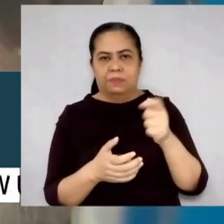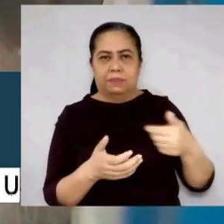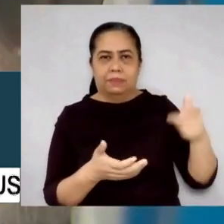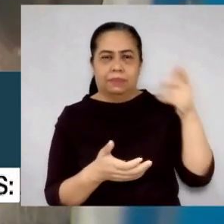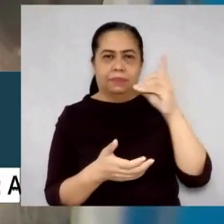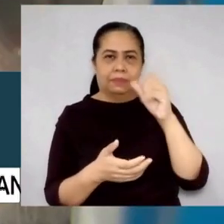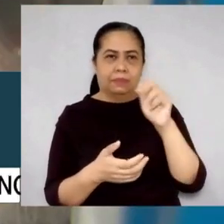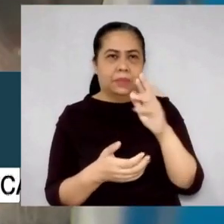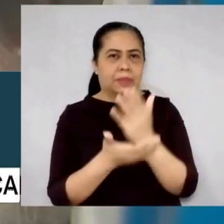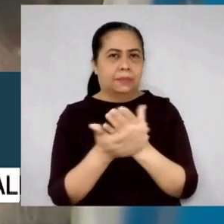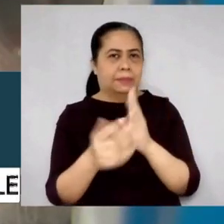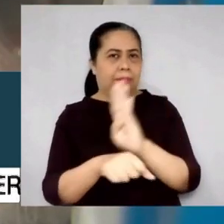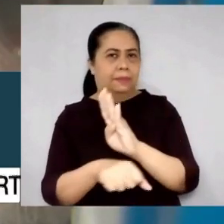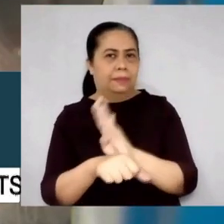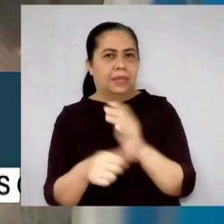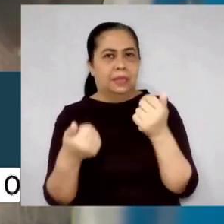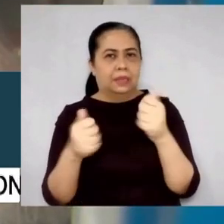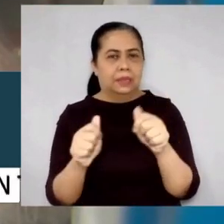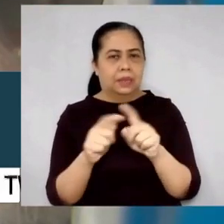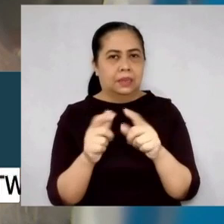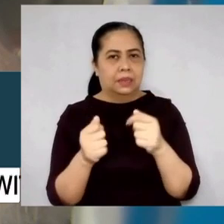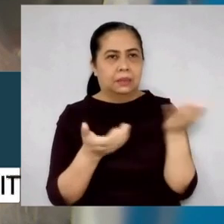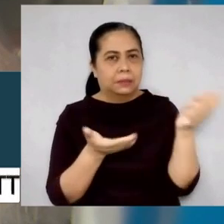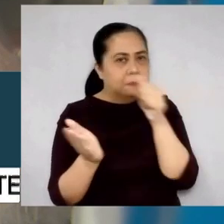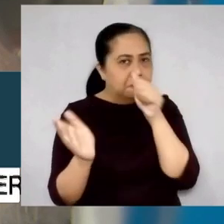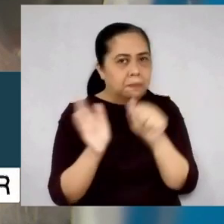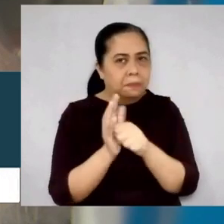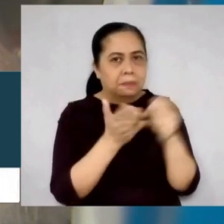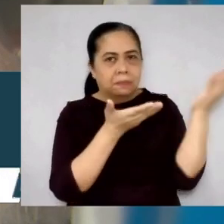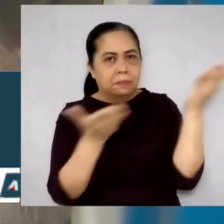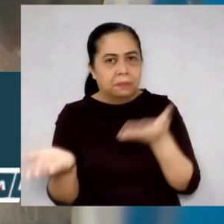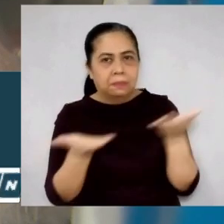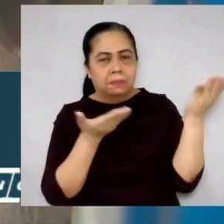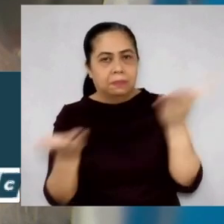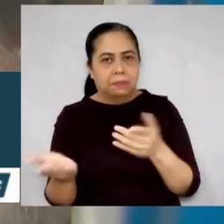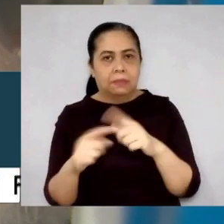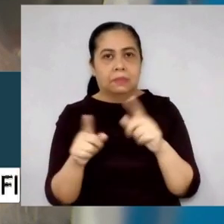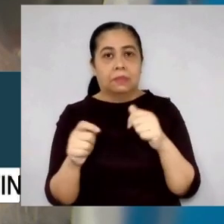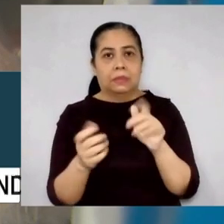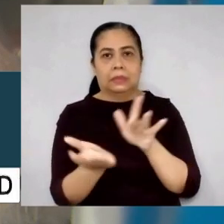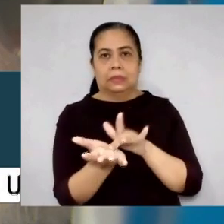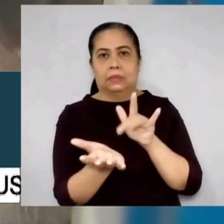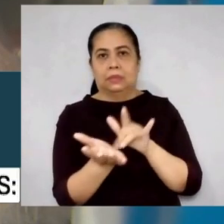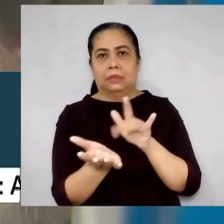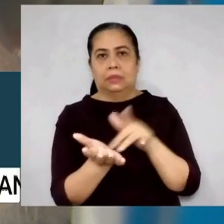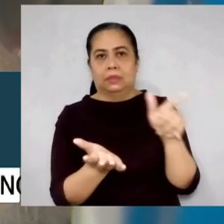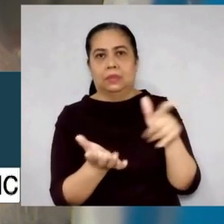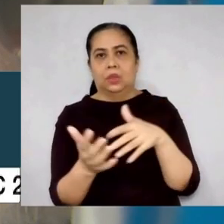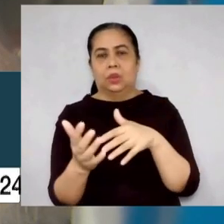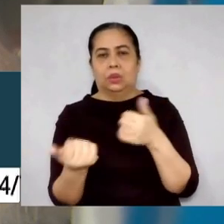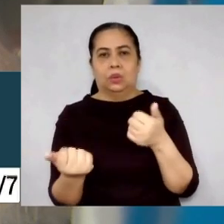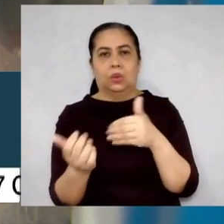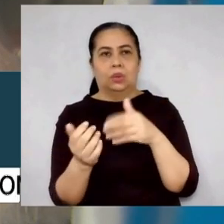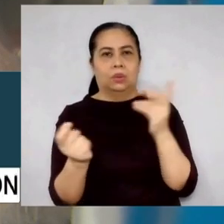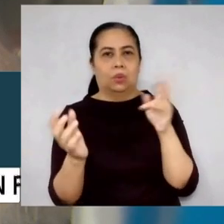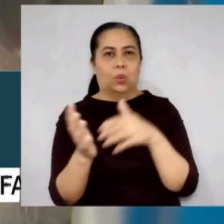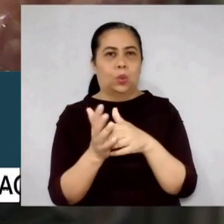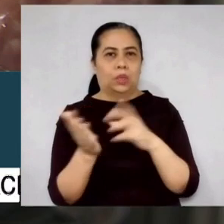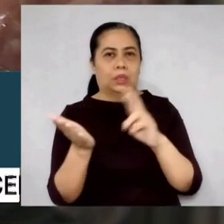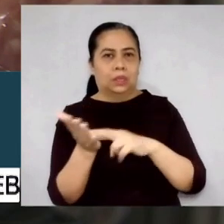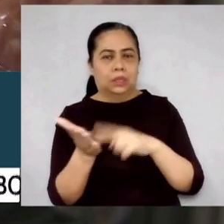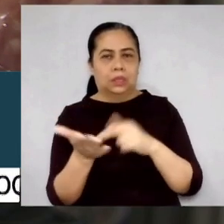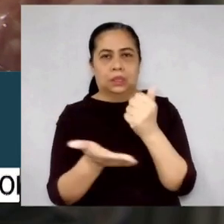businessmen are trying to sneak imported meat into the country by taking advantage of weak registration, accreditation,